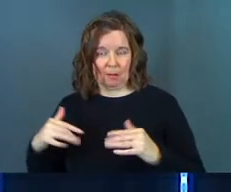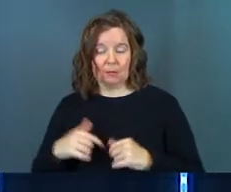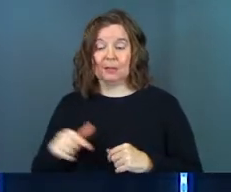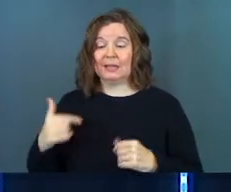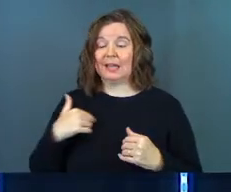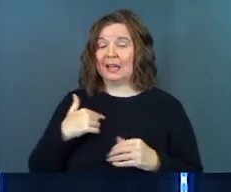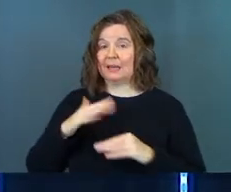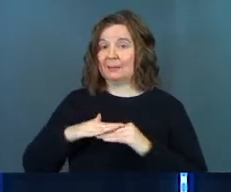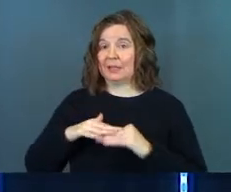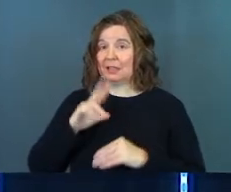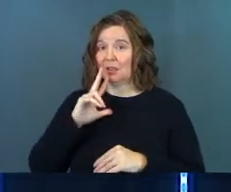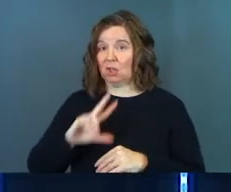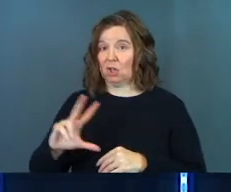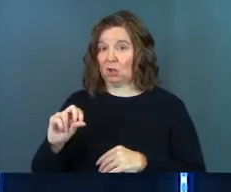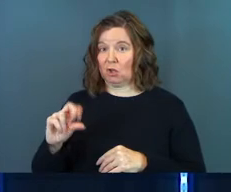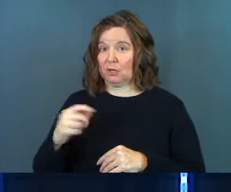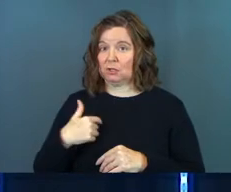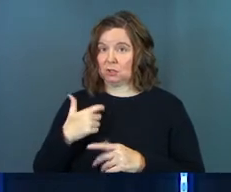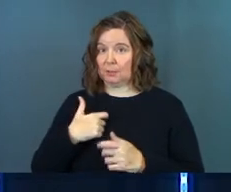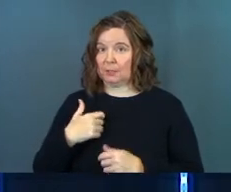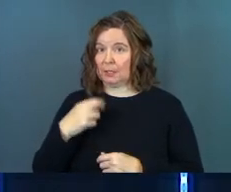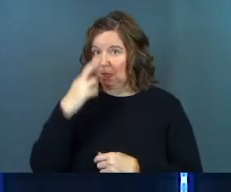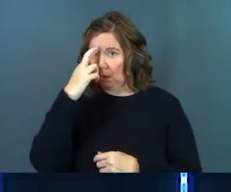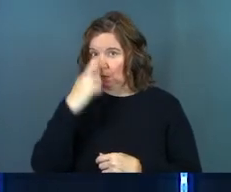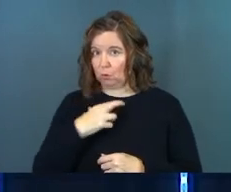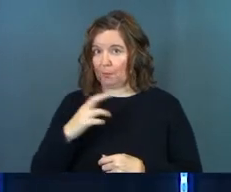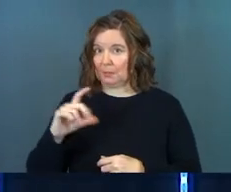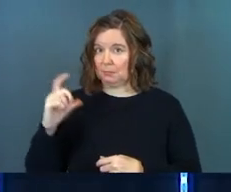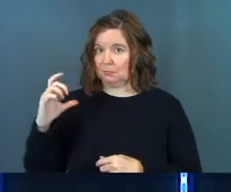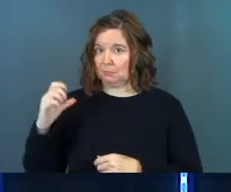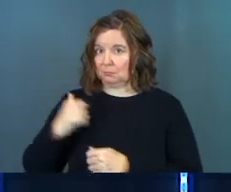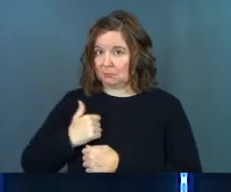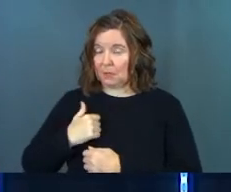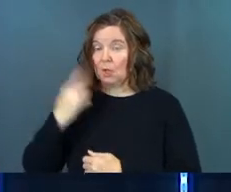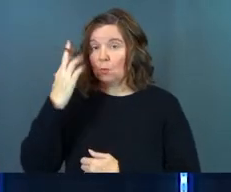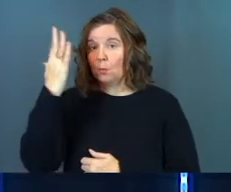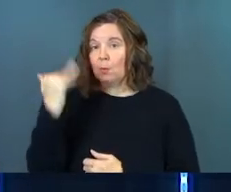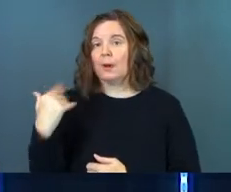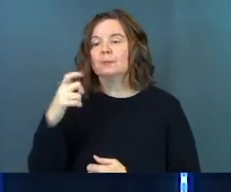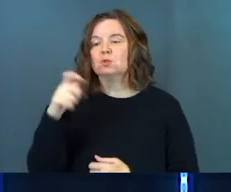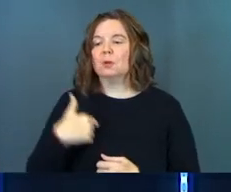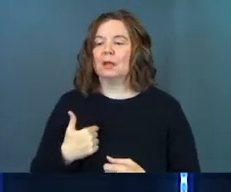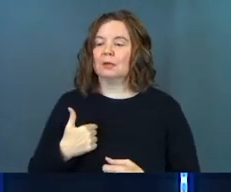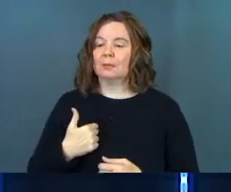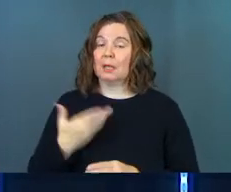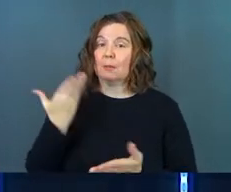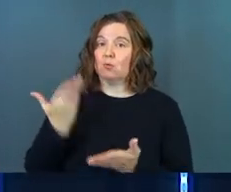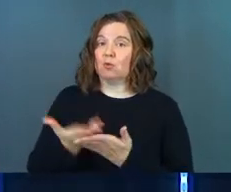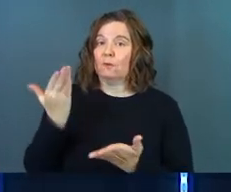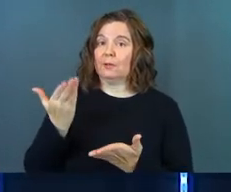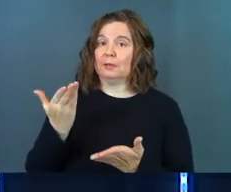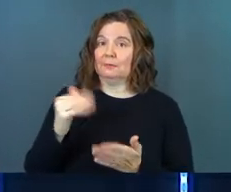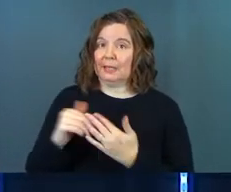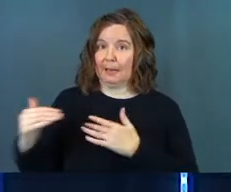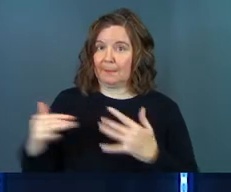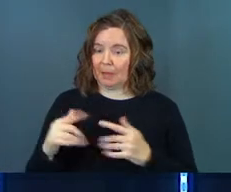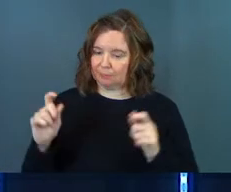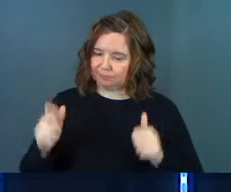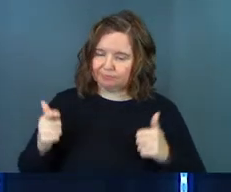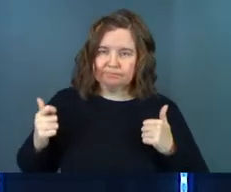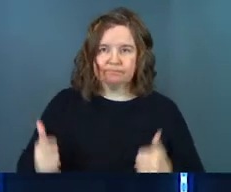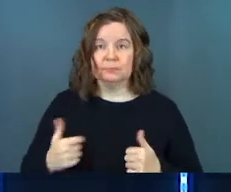He had to be at least 30 years old in order to be a Roman centurion. And the reason was is because you had to be proven in battle.